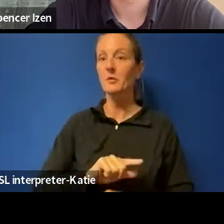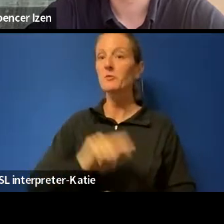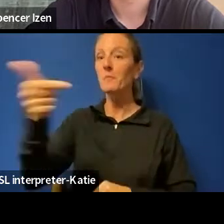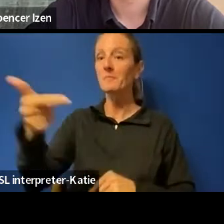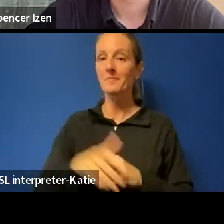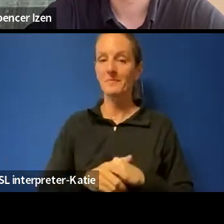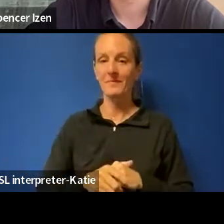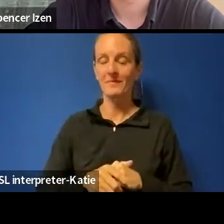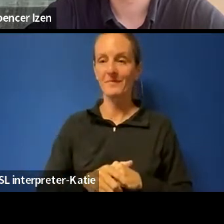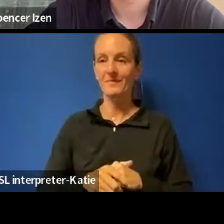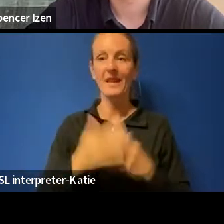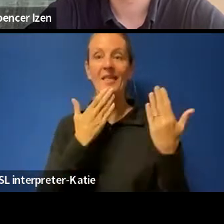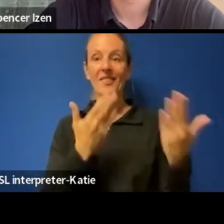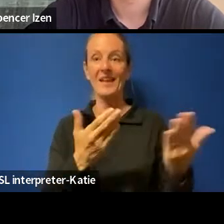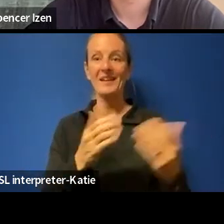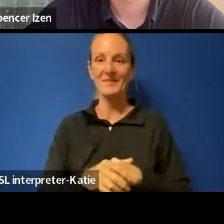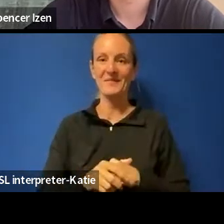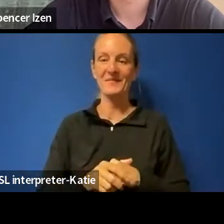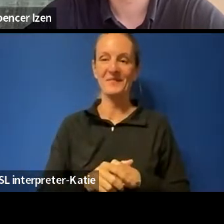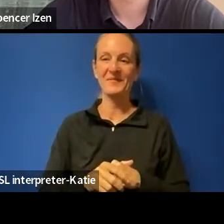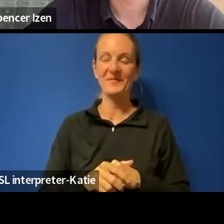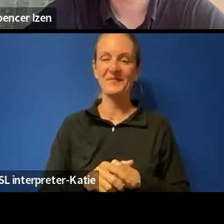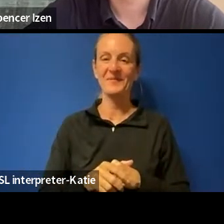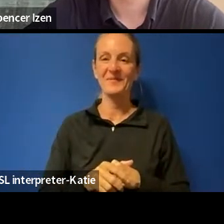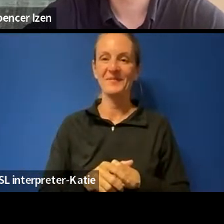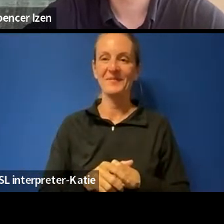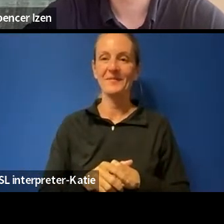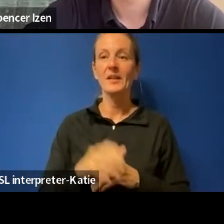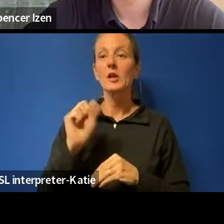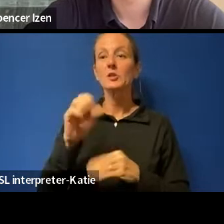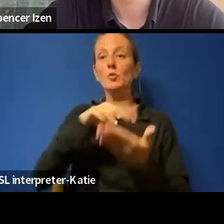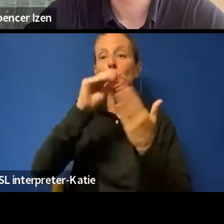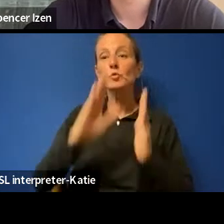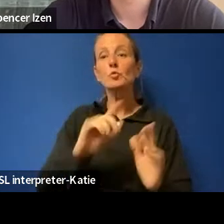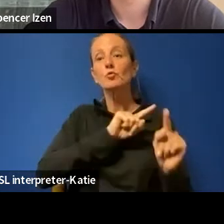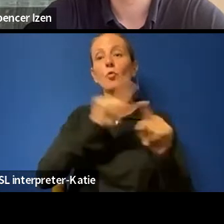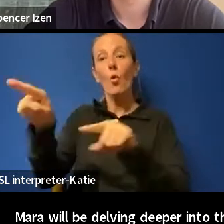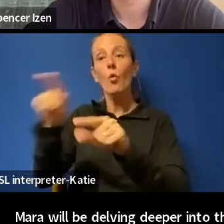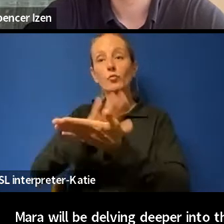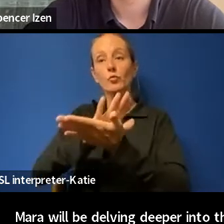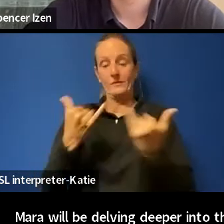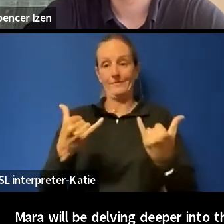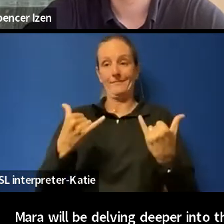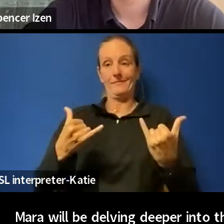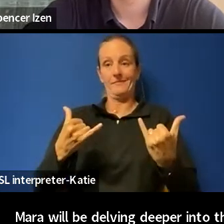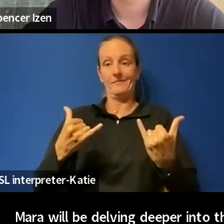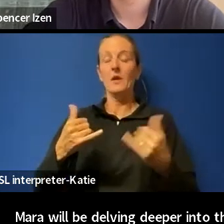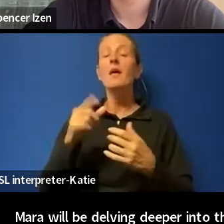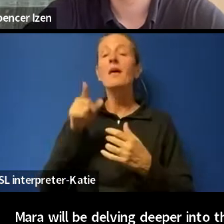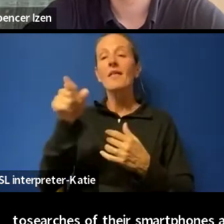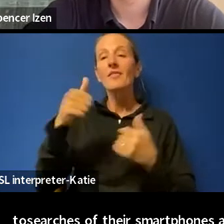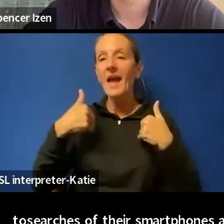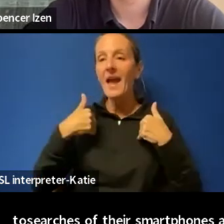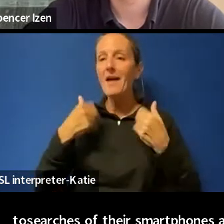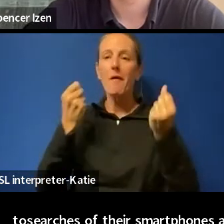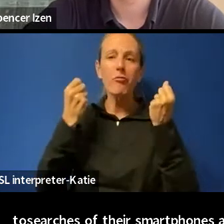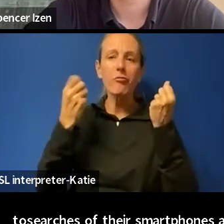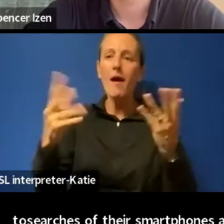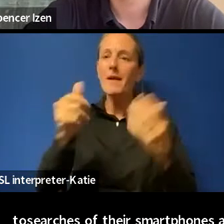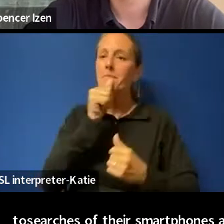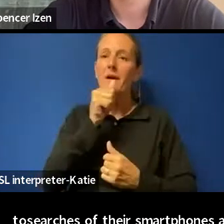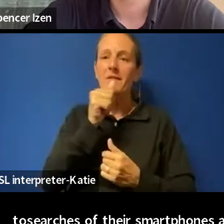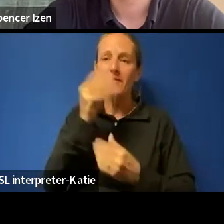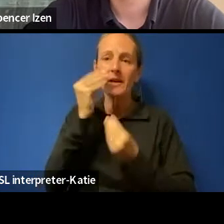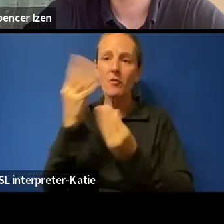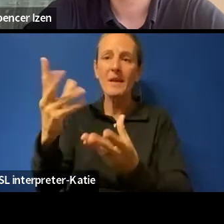Mara. Thanks, Catherine. So when students go to school today, they carry around a wealth of private information in their pockets.